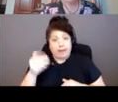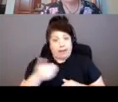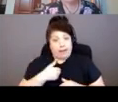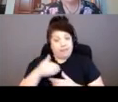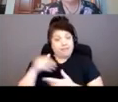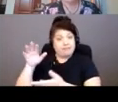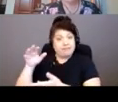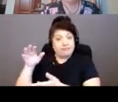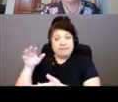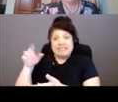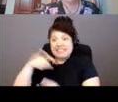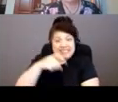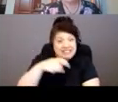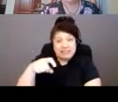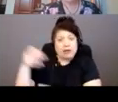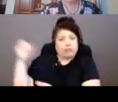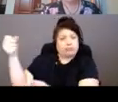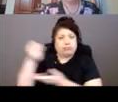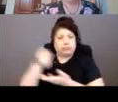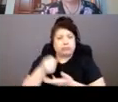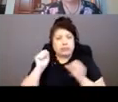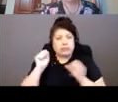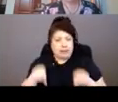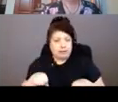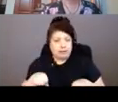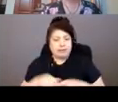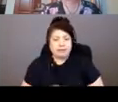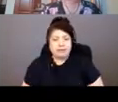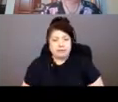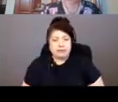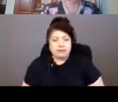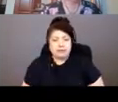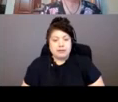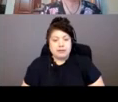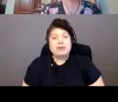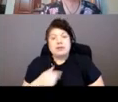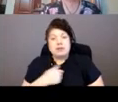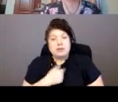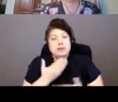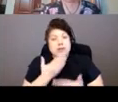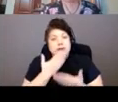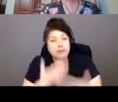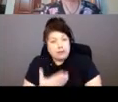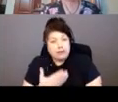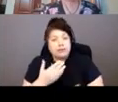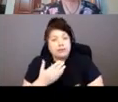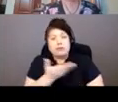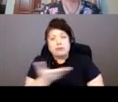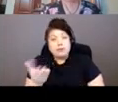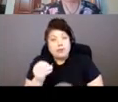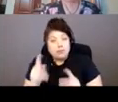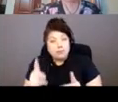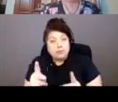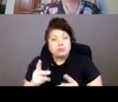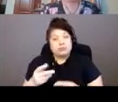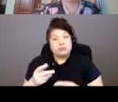our next slide here. I'd also like to thank you for the opportunity of sharing.